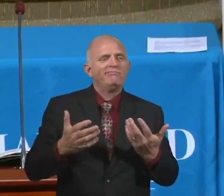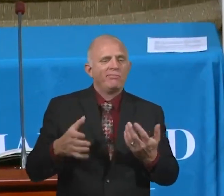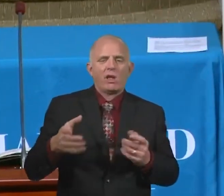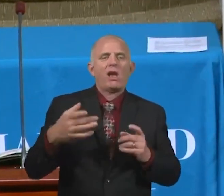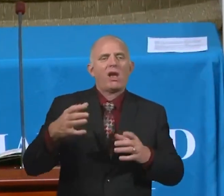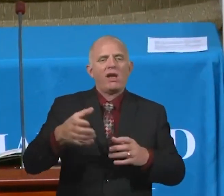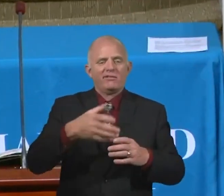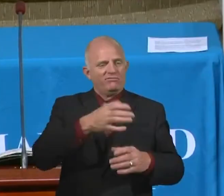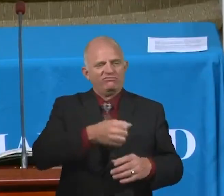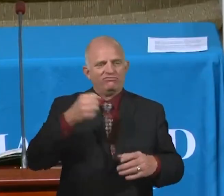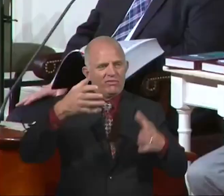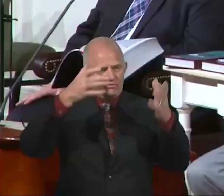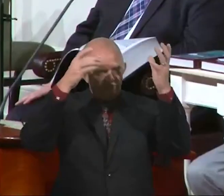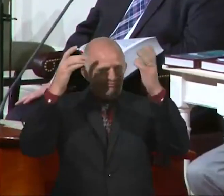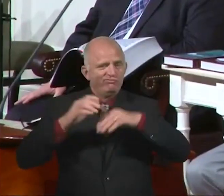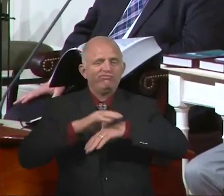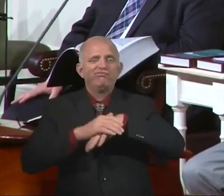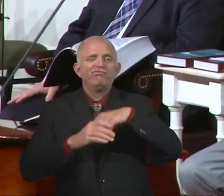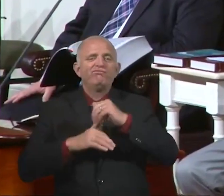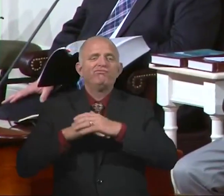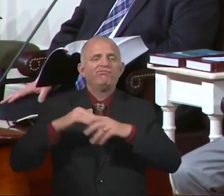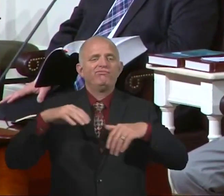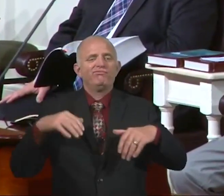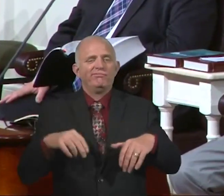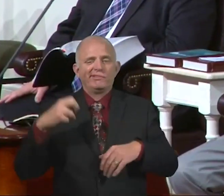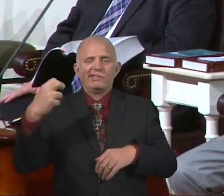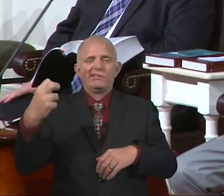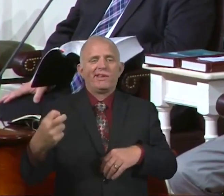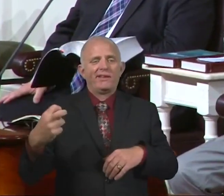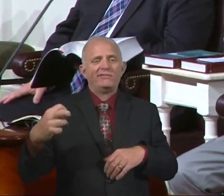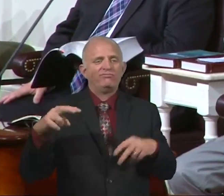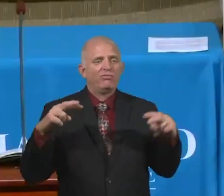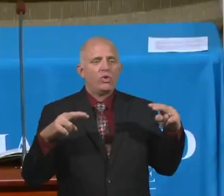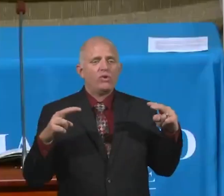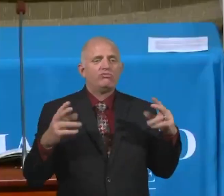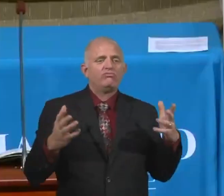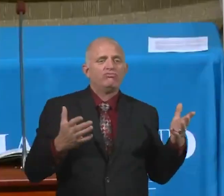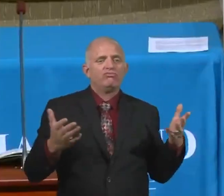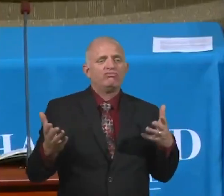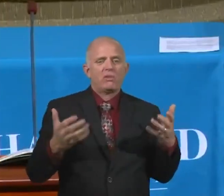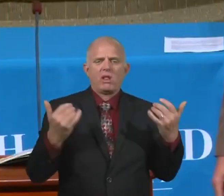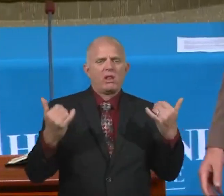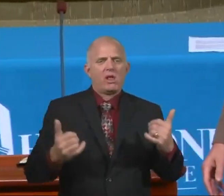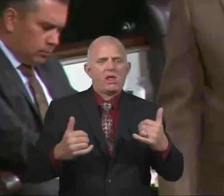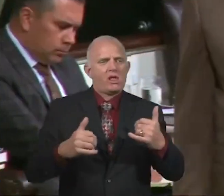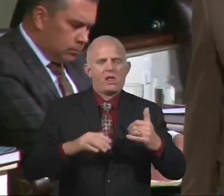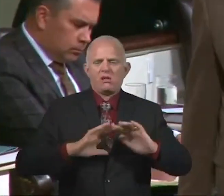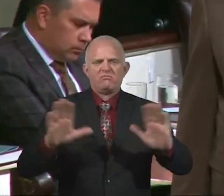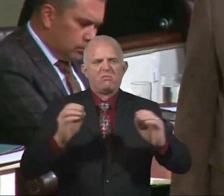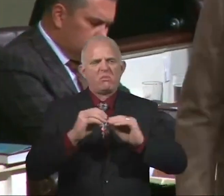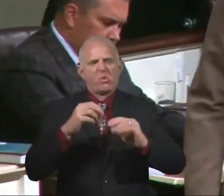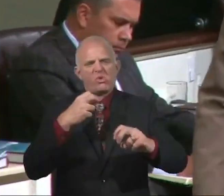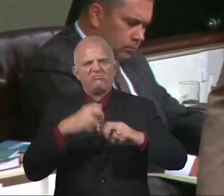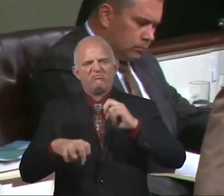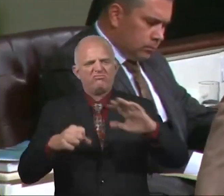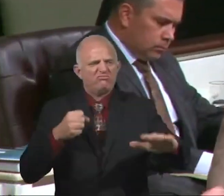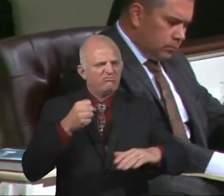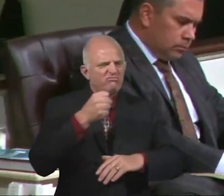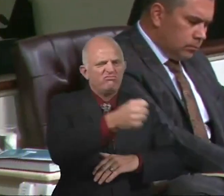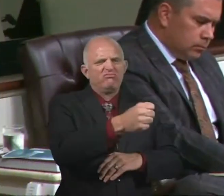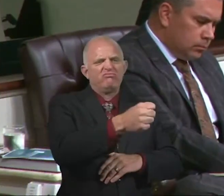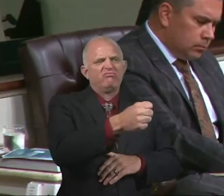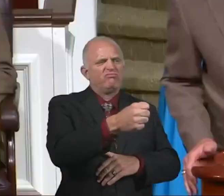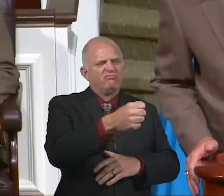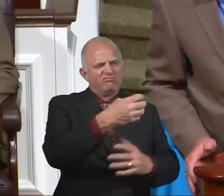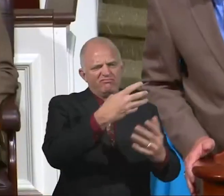taking his helmet off and sitting across the room from him. Now he's been moved across from the Colosseum. He could probably